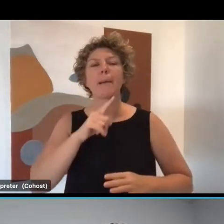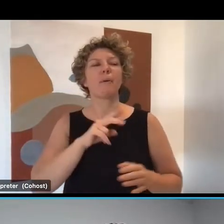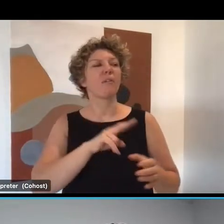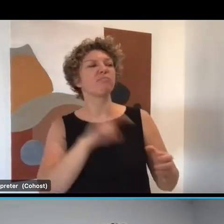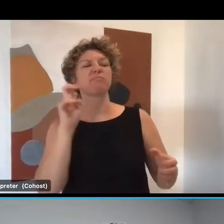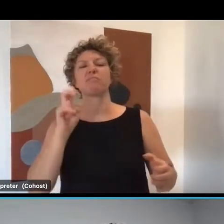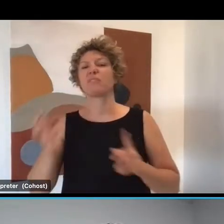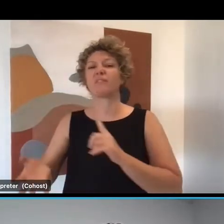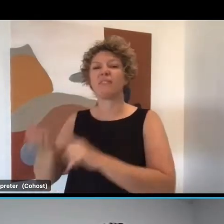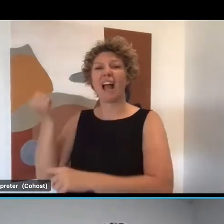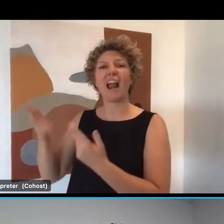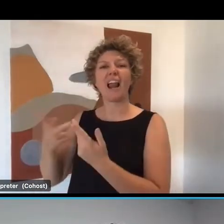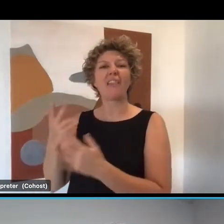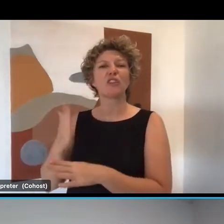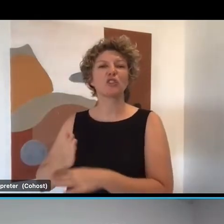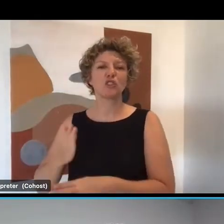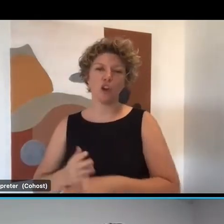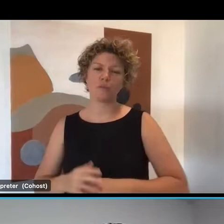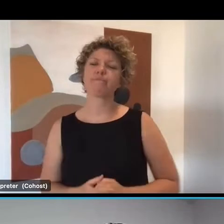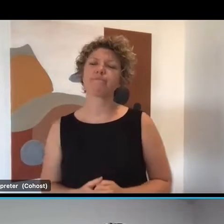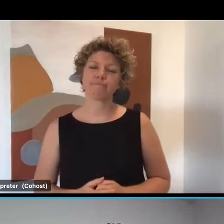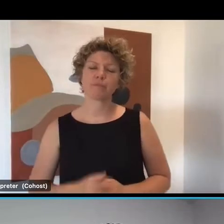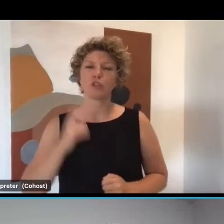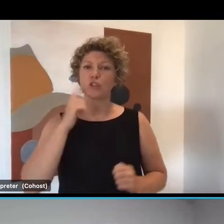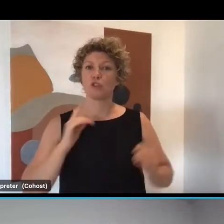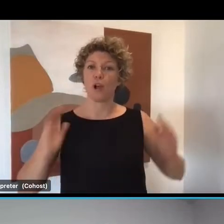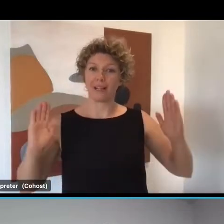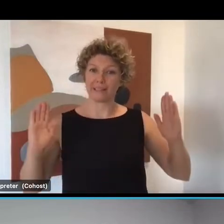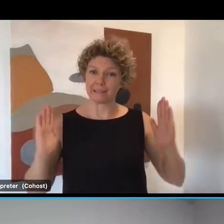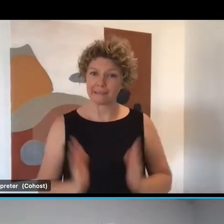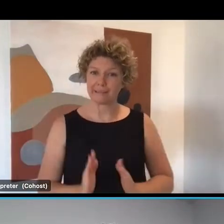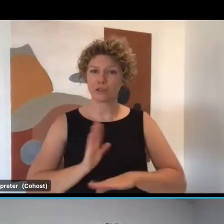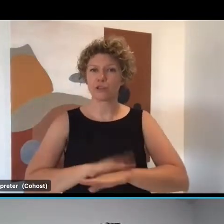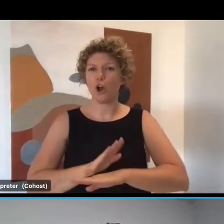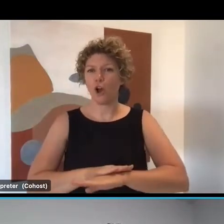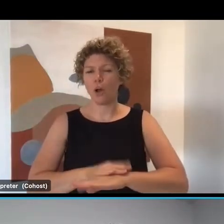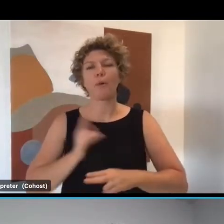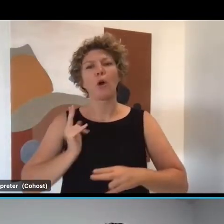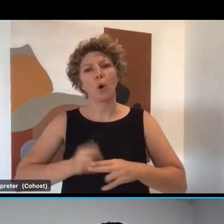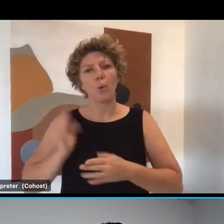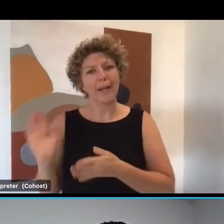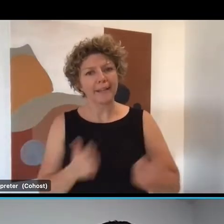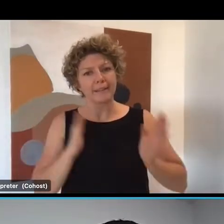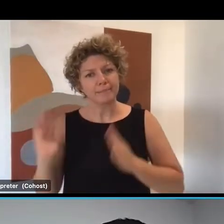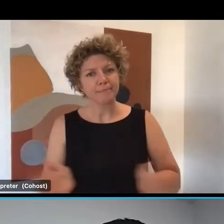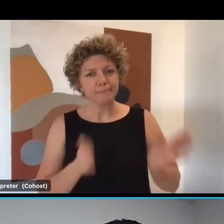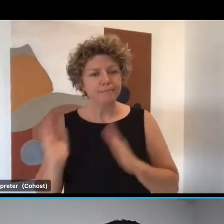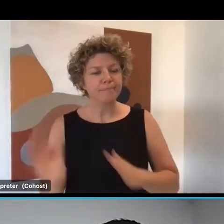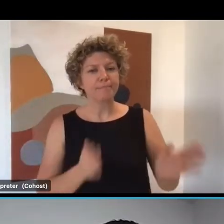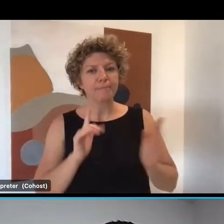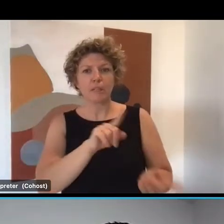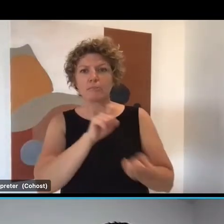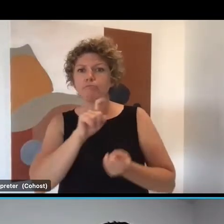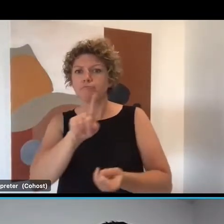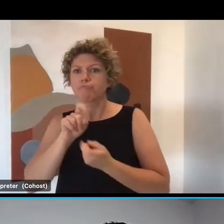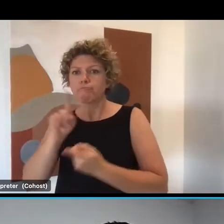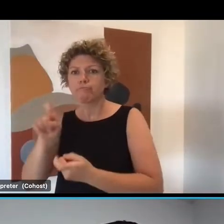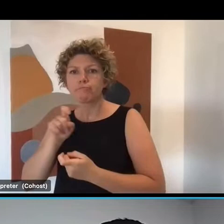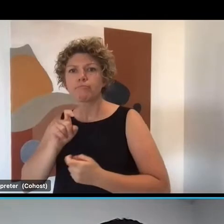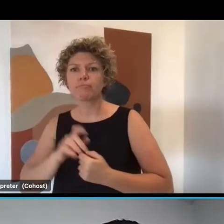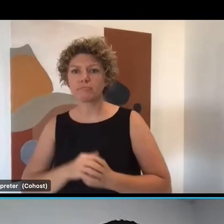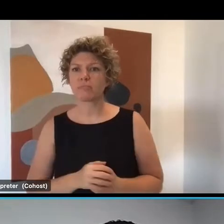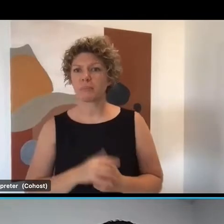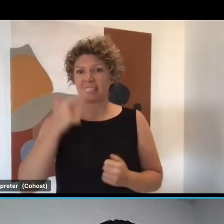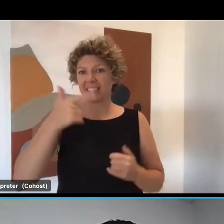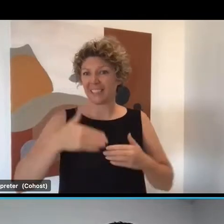elsewhere. David if there's one lesson out of today is that you need to move quick in your HR systems, you need to be nimble and you'll be interviewing candidates within the first